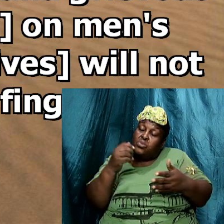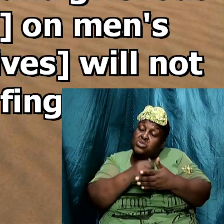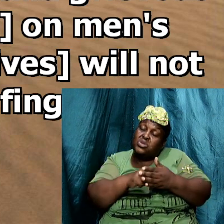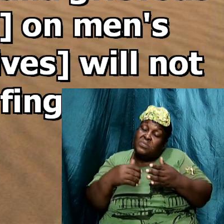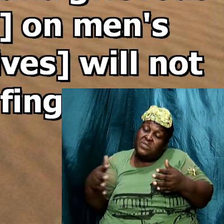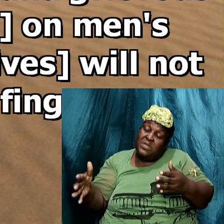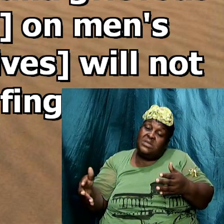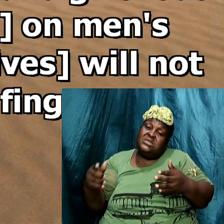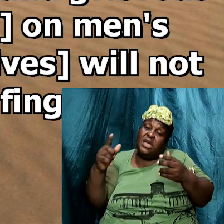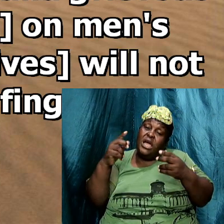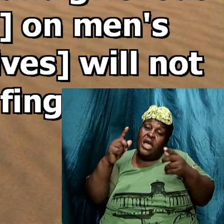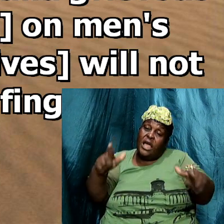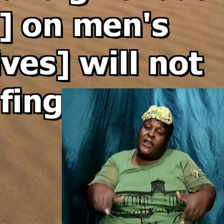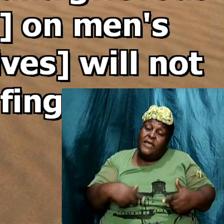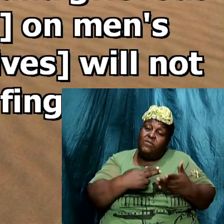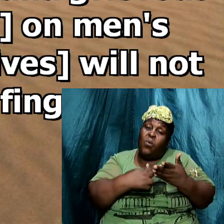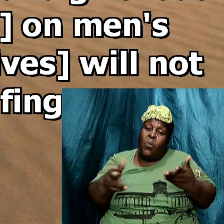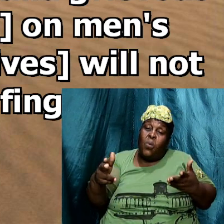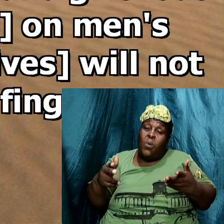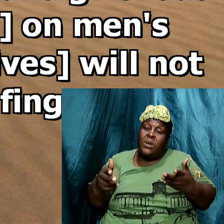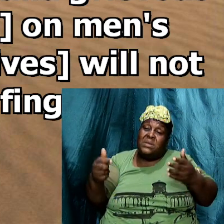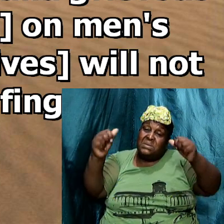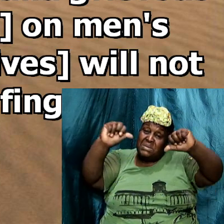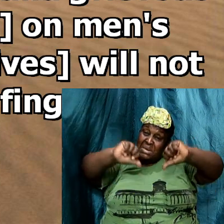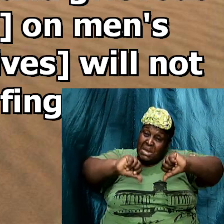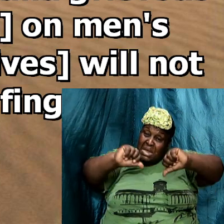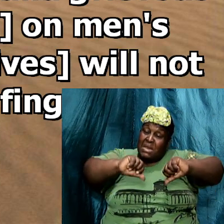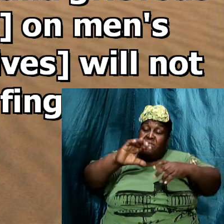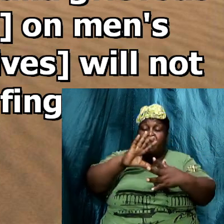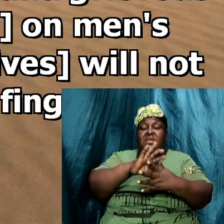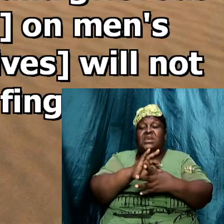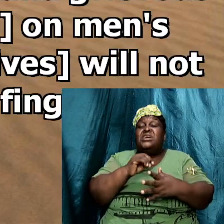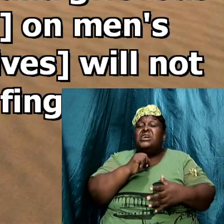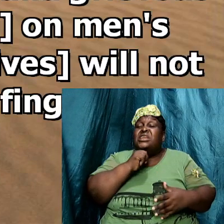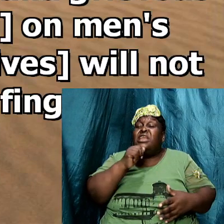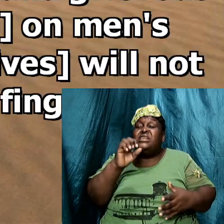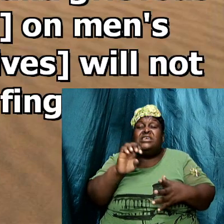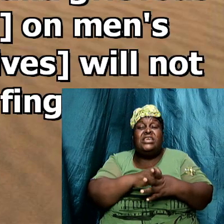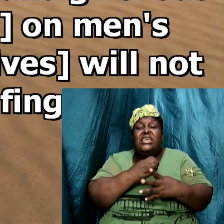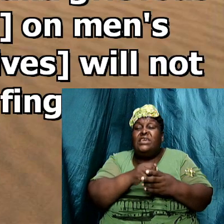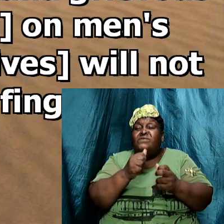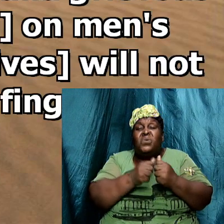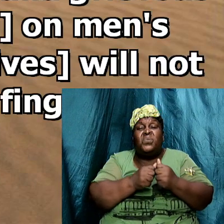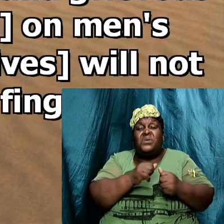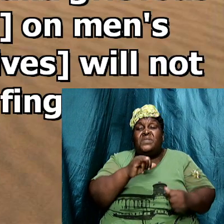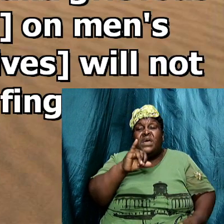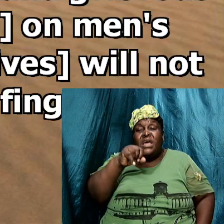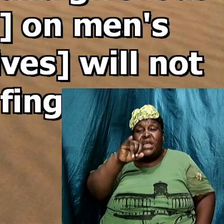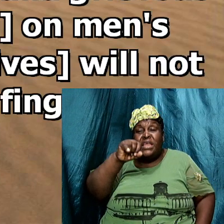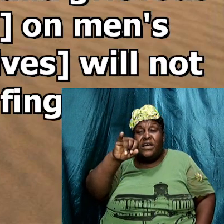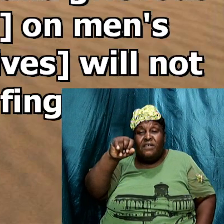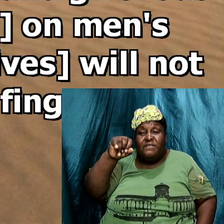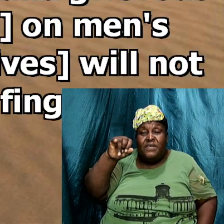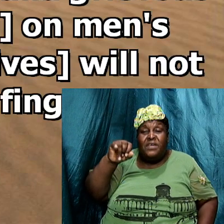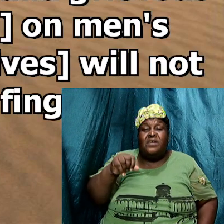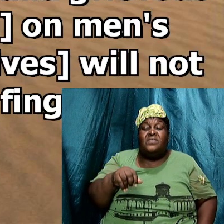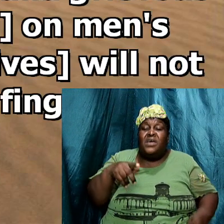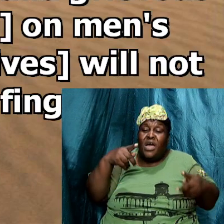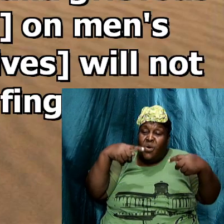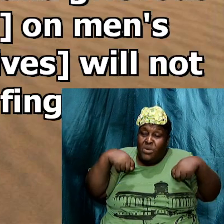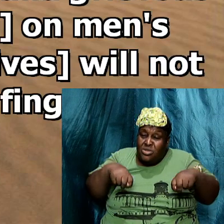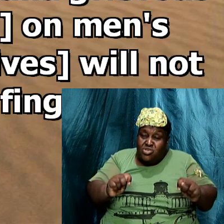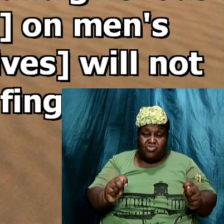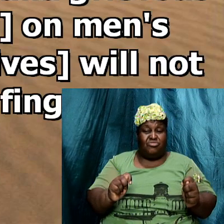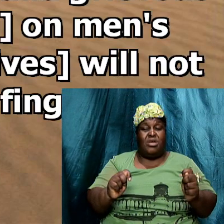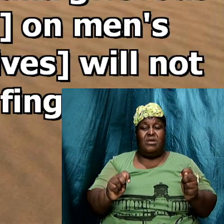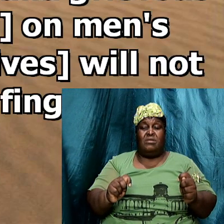the flesh Try and do this And not even with their little finger That they will try To do the same thing That they preaching And tell